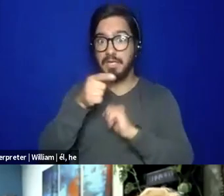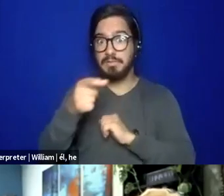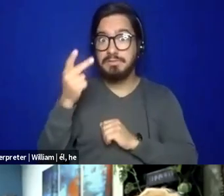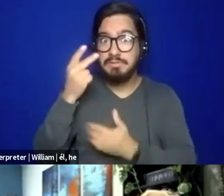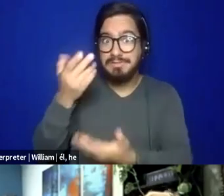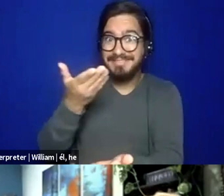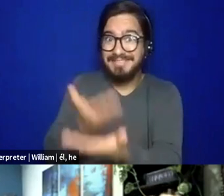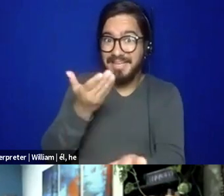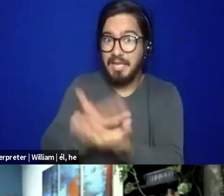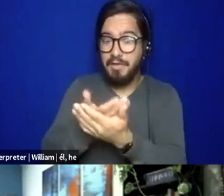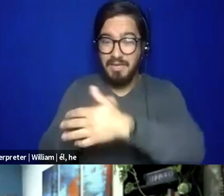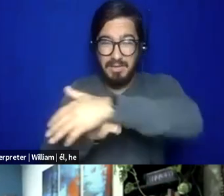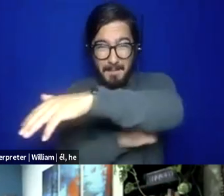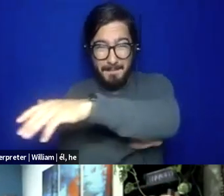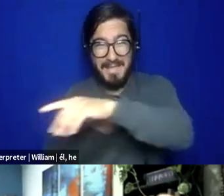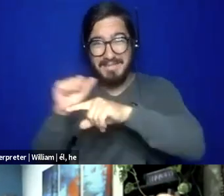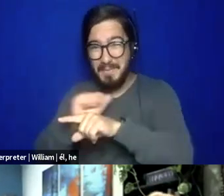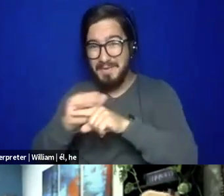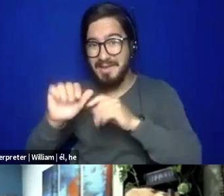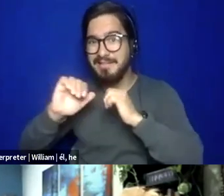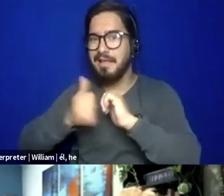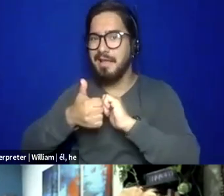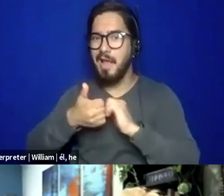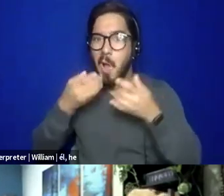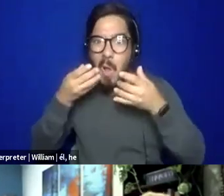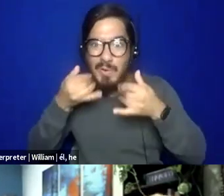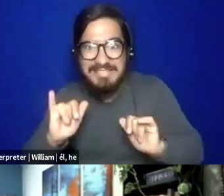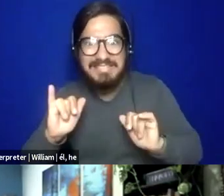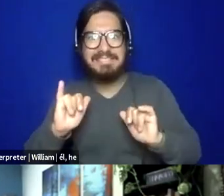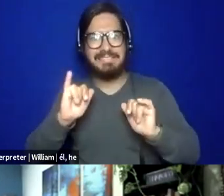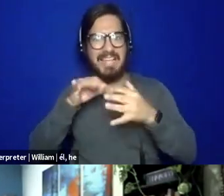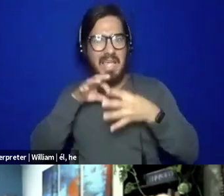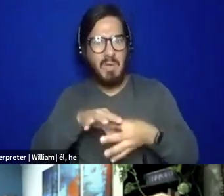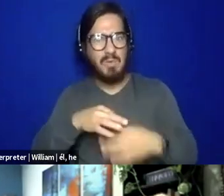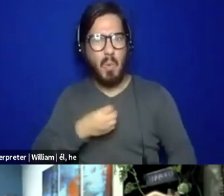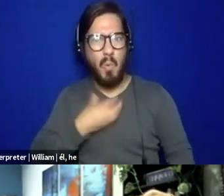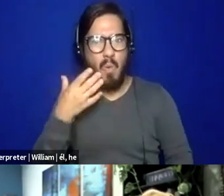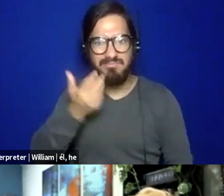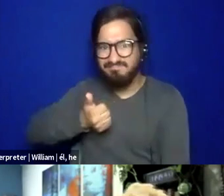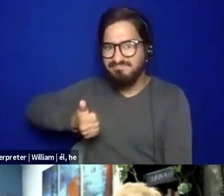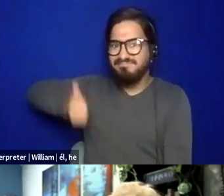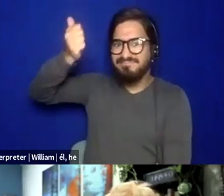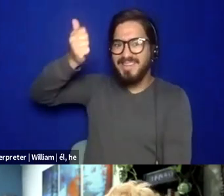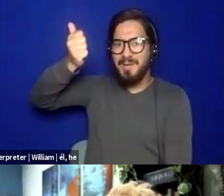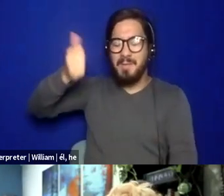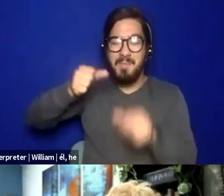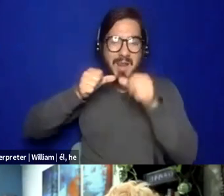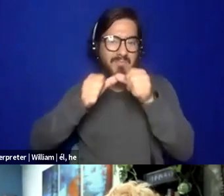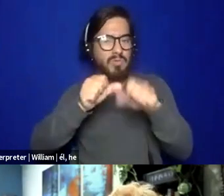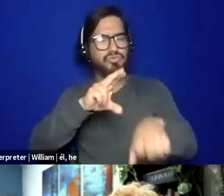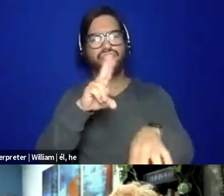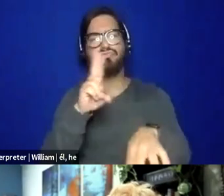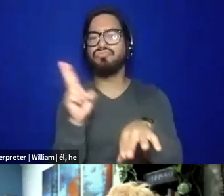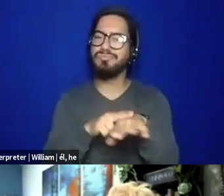as upholding white supremacist values and enacting control and pursuit of normal? Can any of these